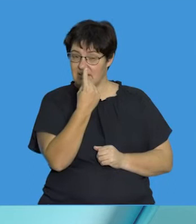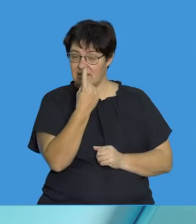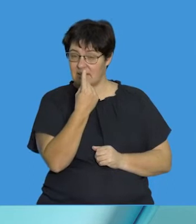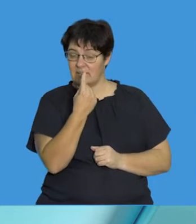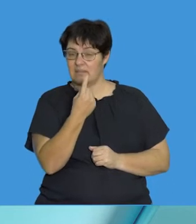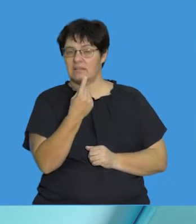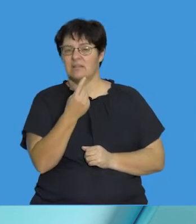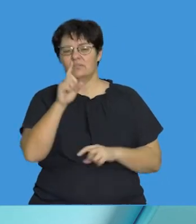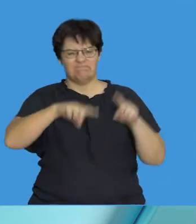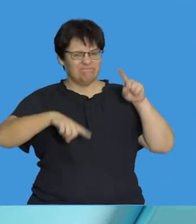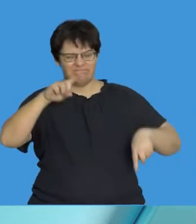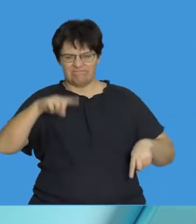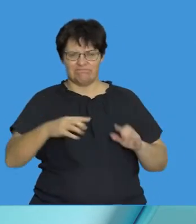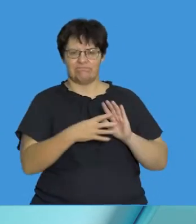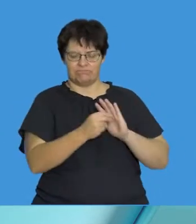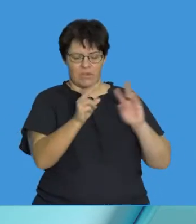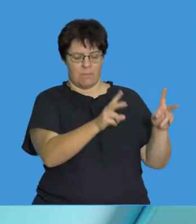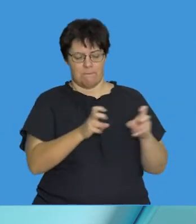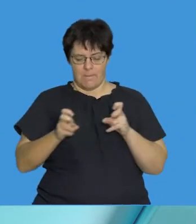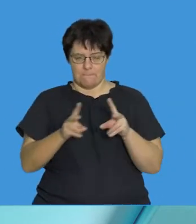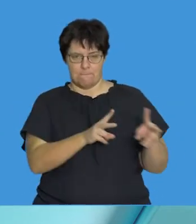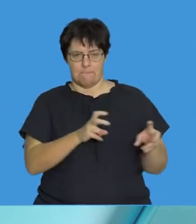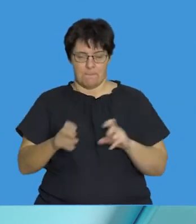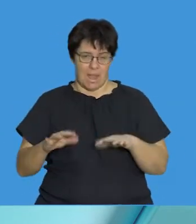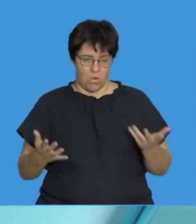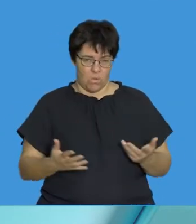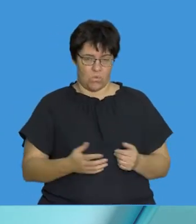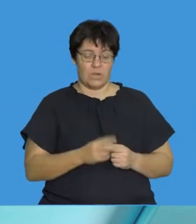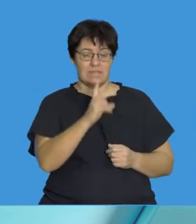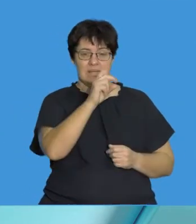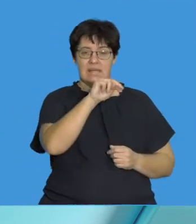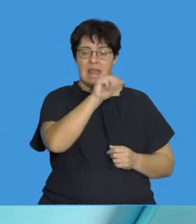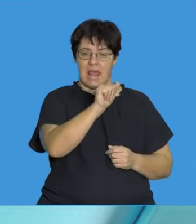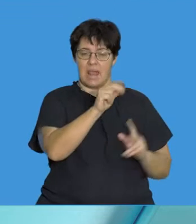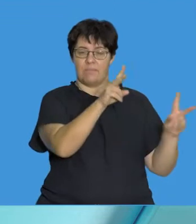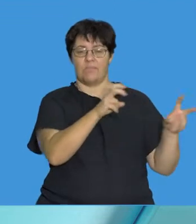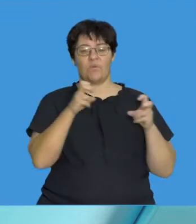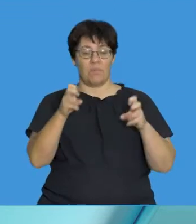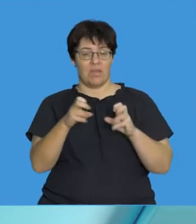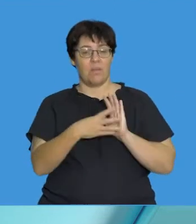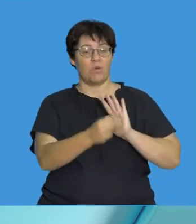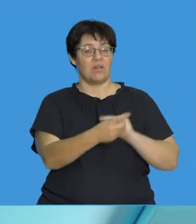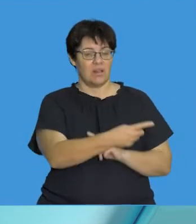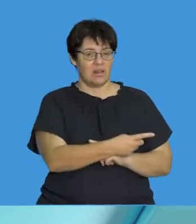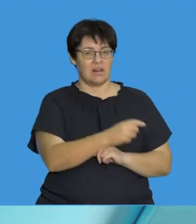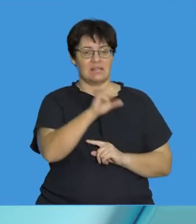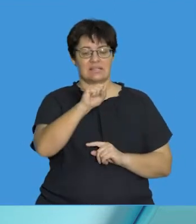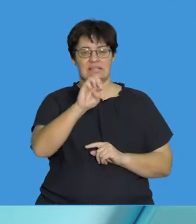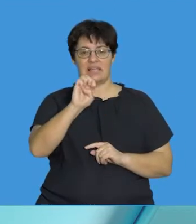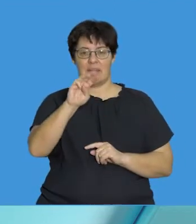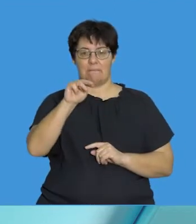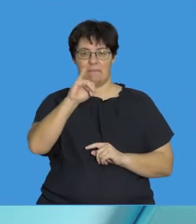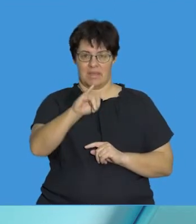spoke about different models of replication where the DNA was copied. And one model that we refer to is the semi